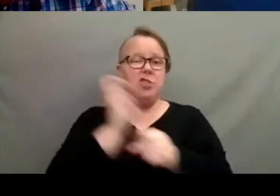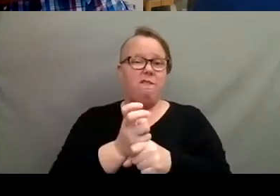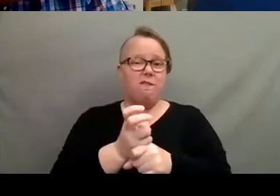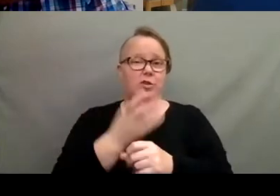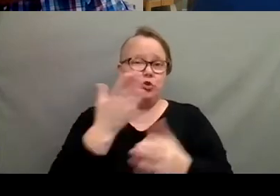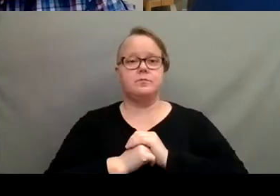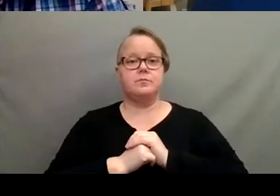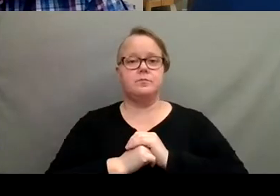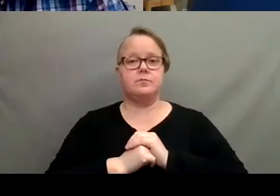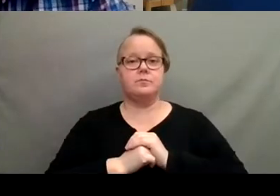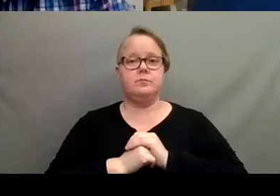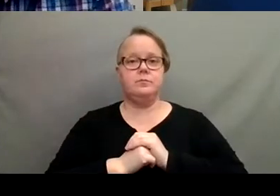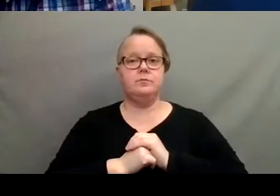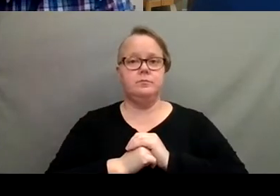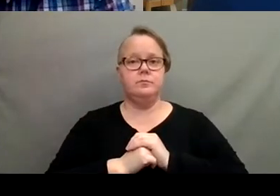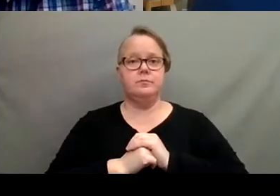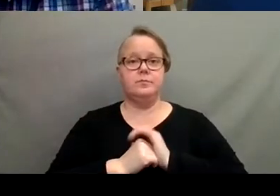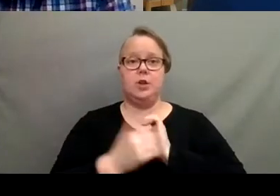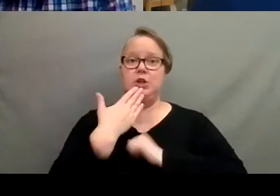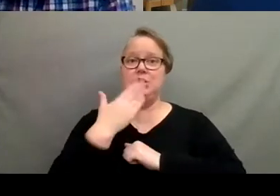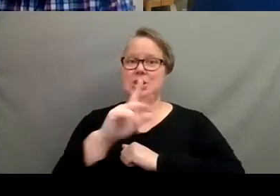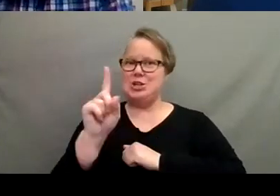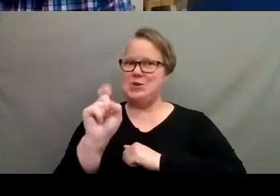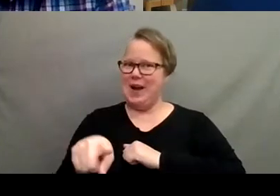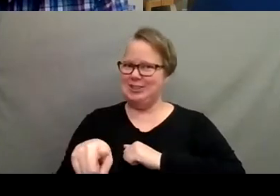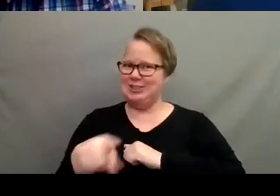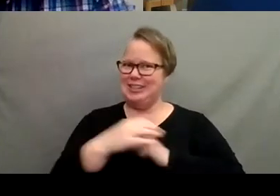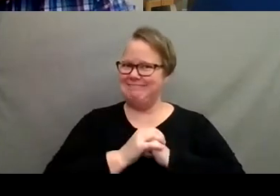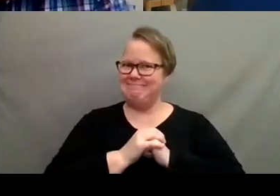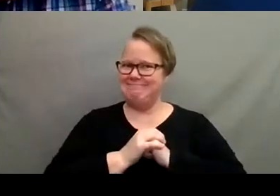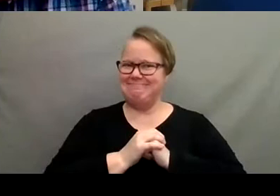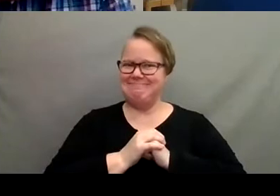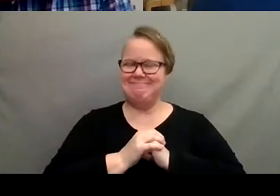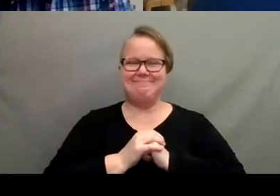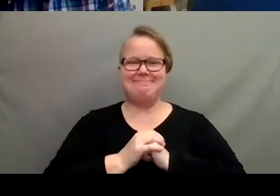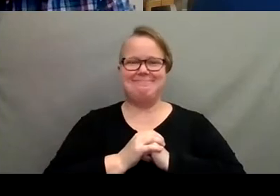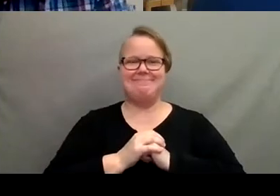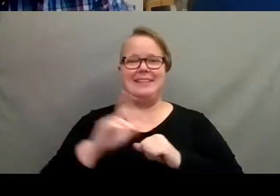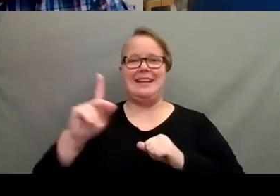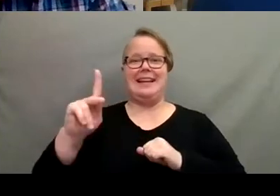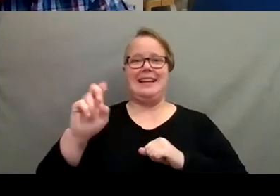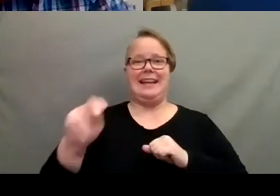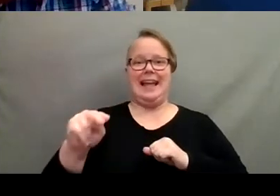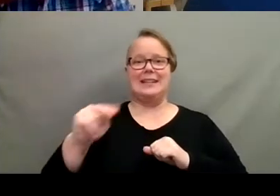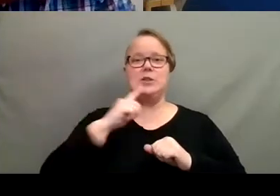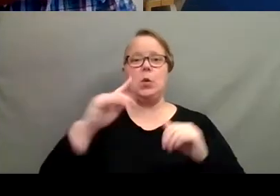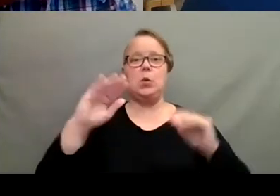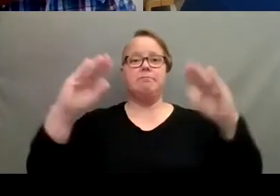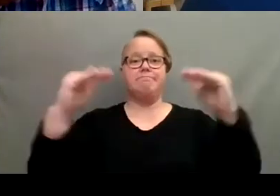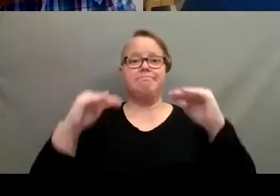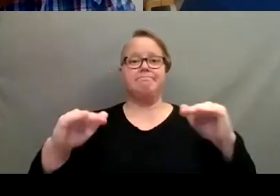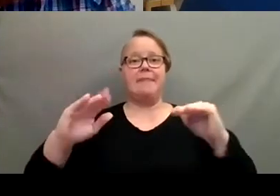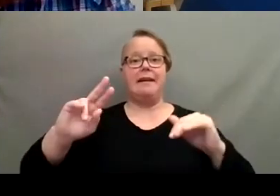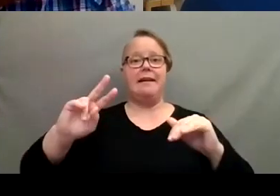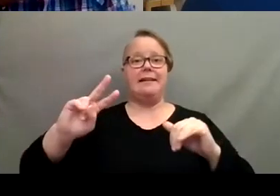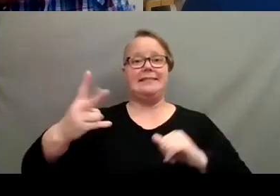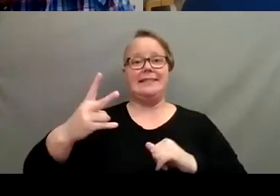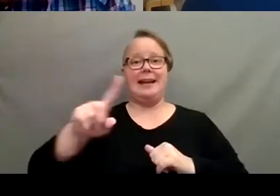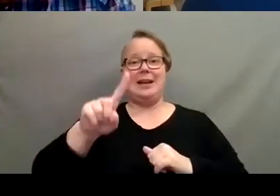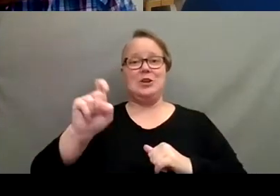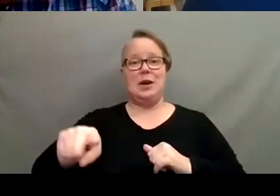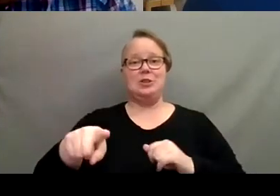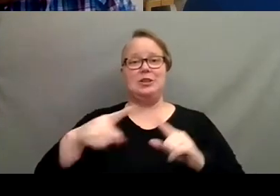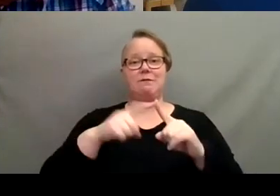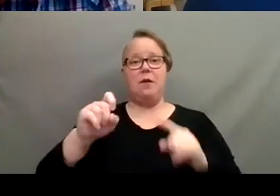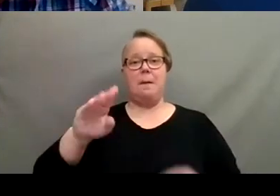might lose them. Yeah. Good question, Marilyn. All right. Then our next question from our live studio audience is